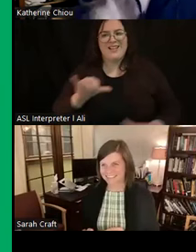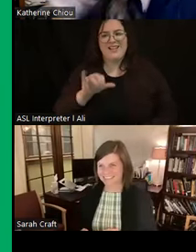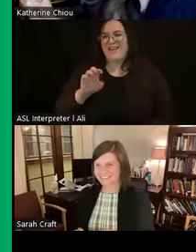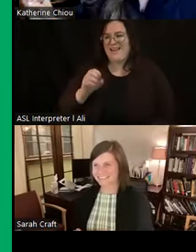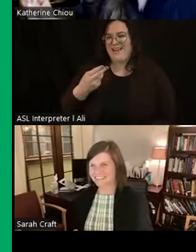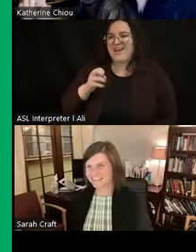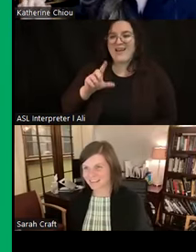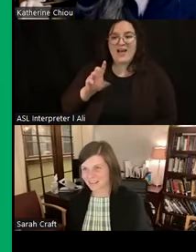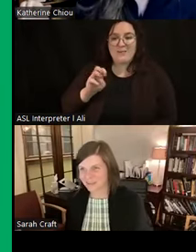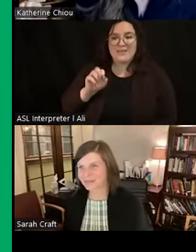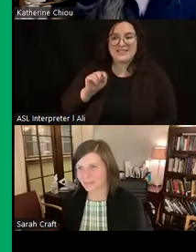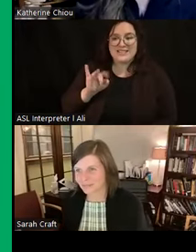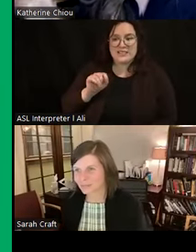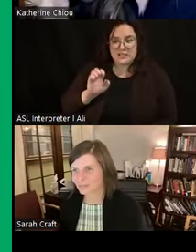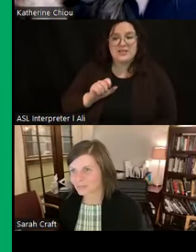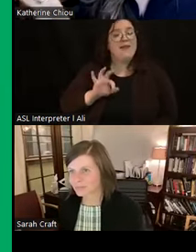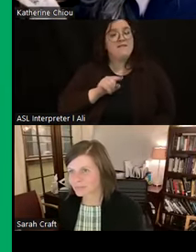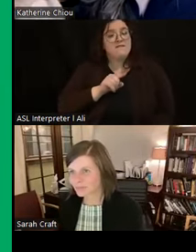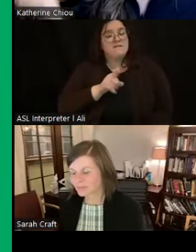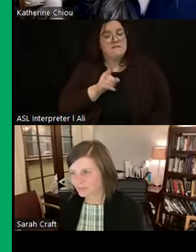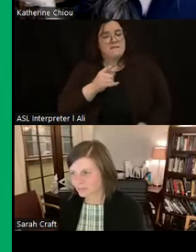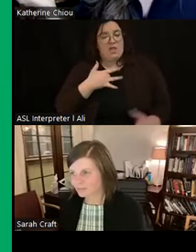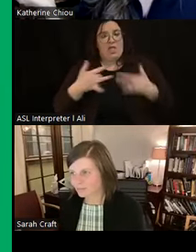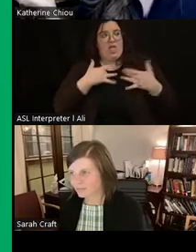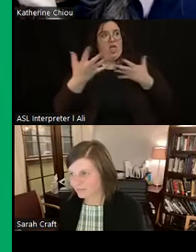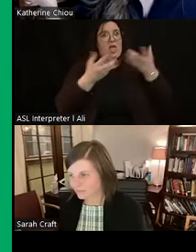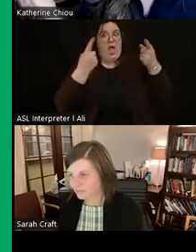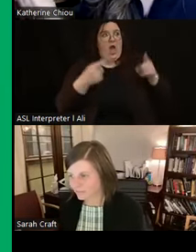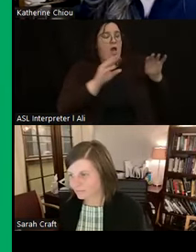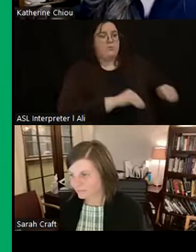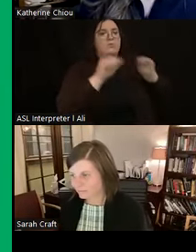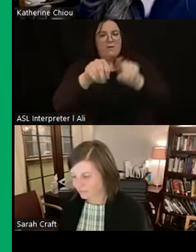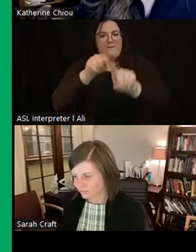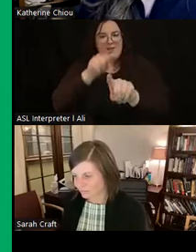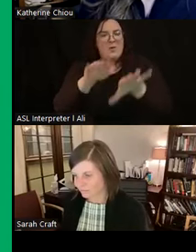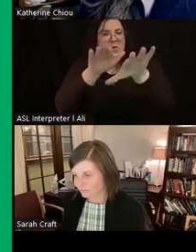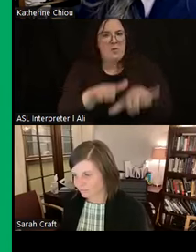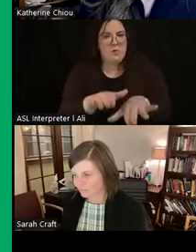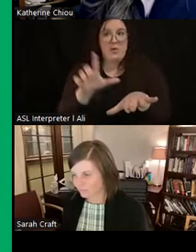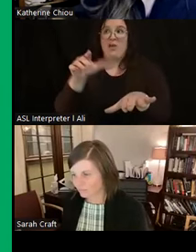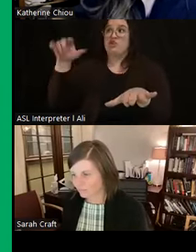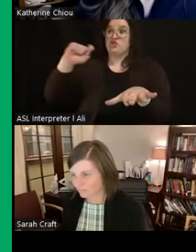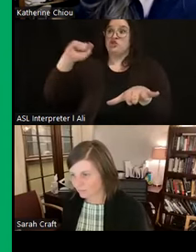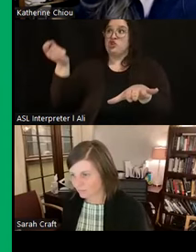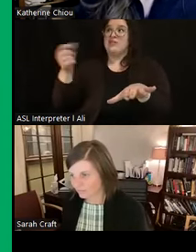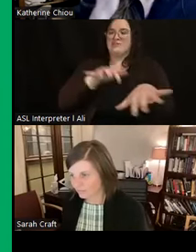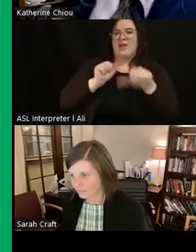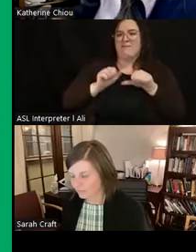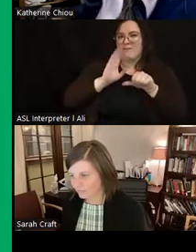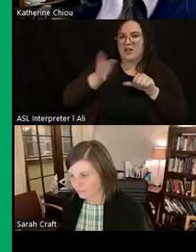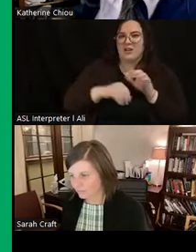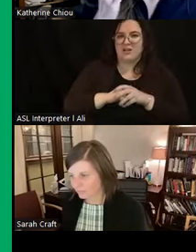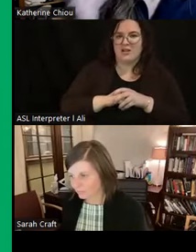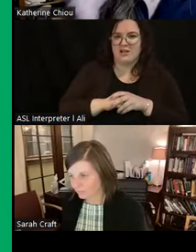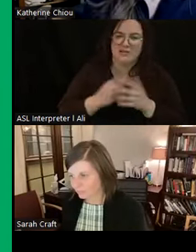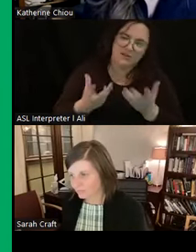Somewhere people go in times of trouble. And at some point, something changed and they left. So what we're thinking is based on what we know